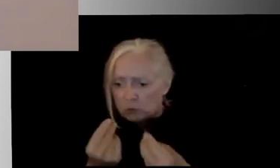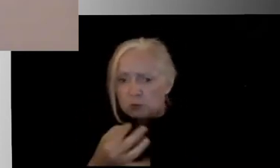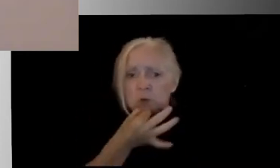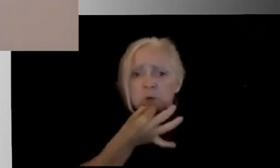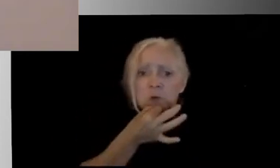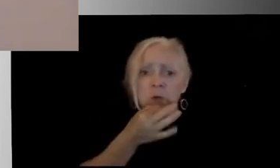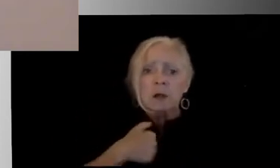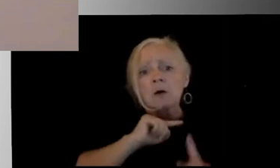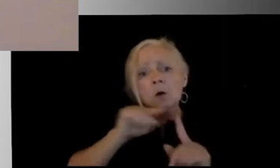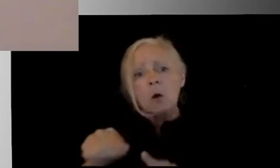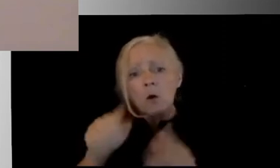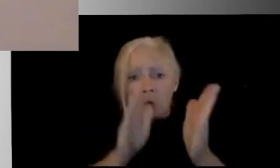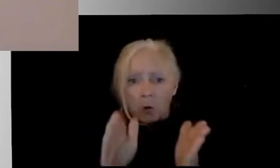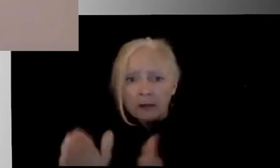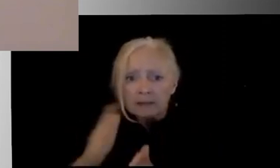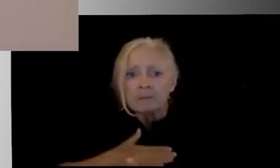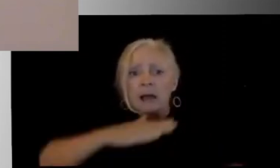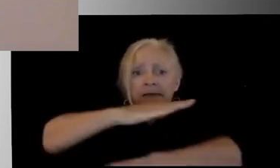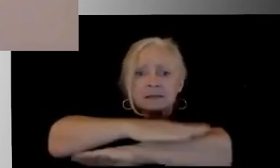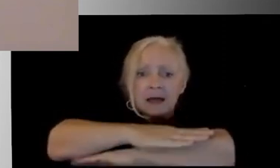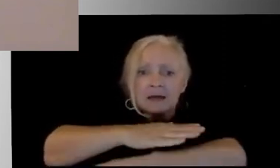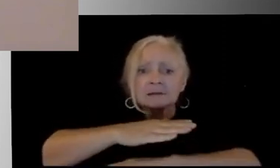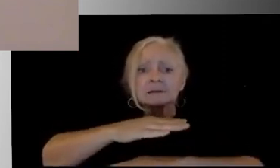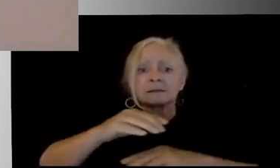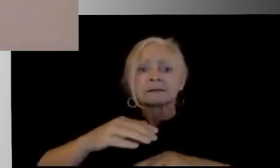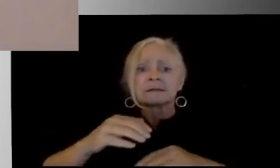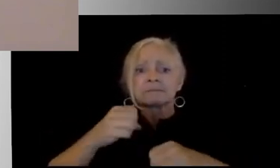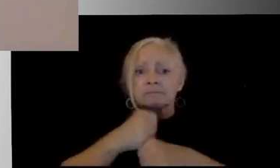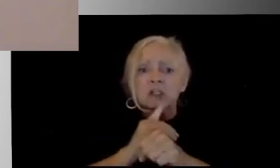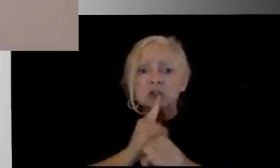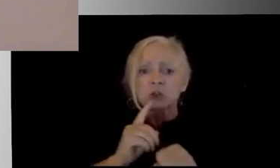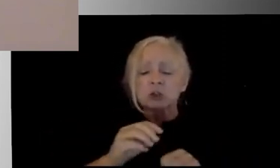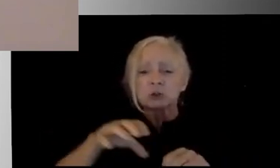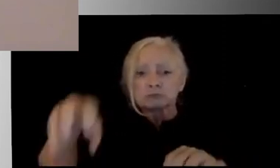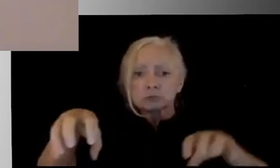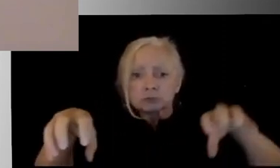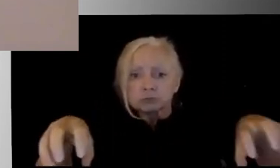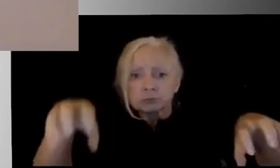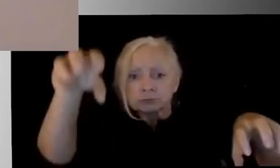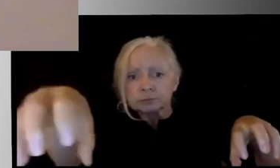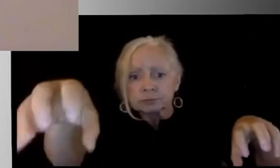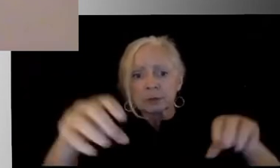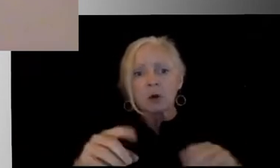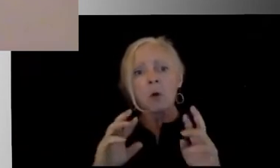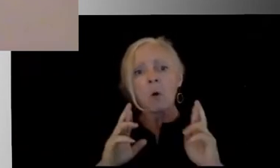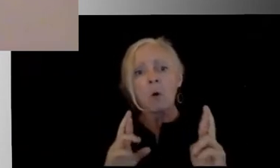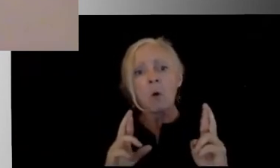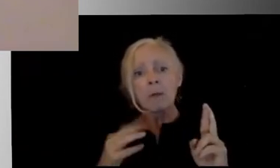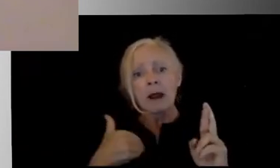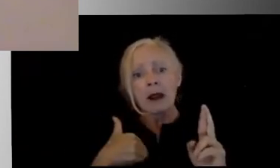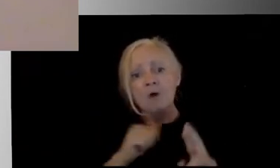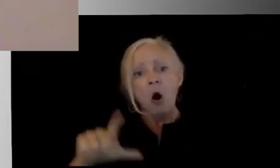start organizing my desk or tables to make sure that they're spaced out. And I hope that we'll have all of the PPE that we need as well.